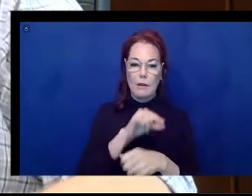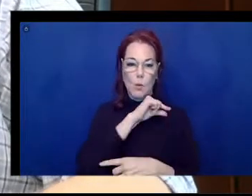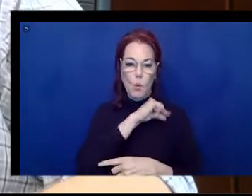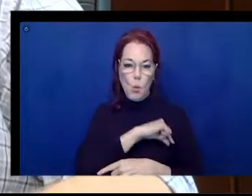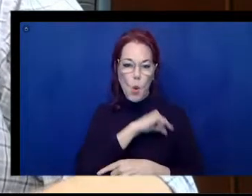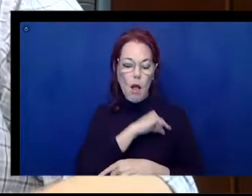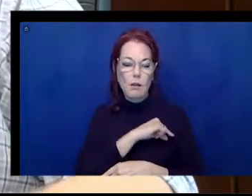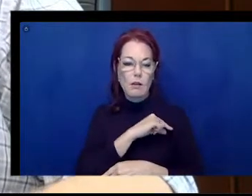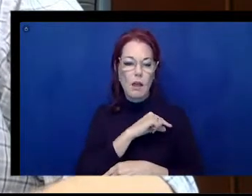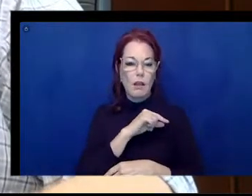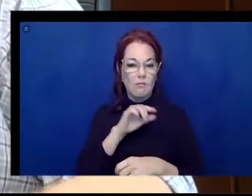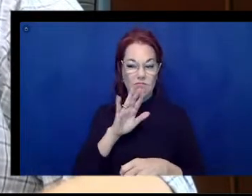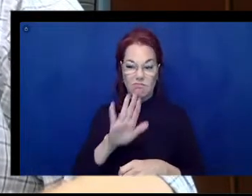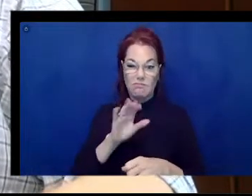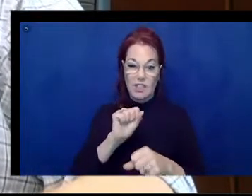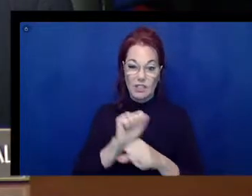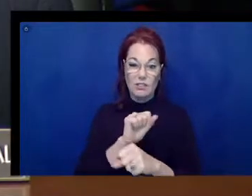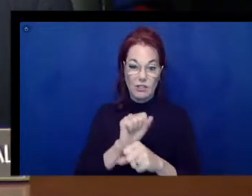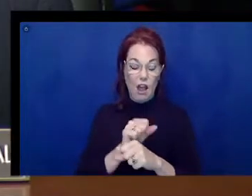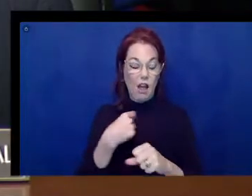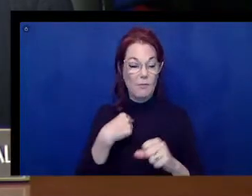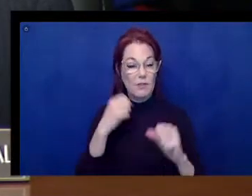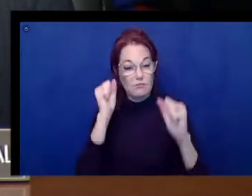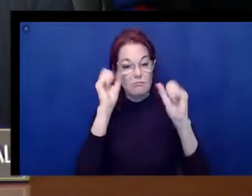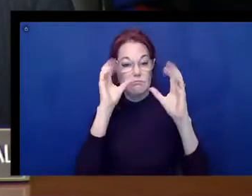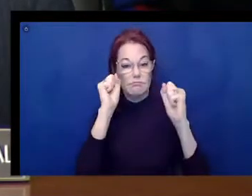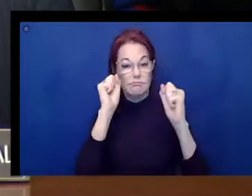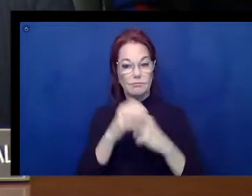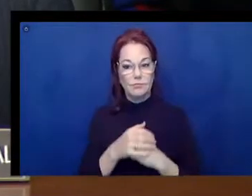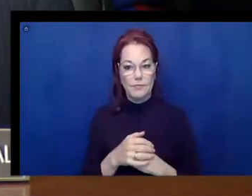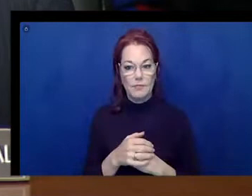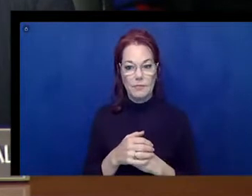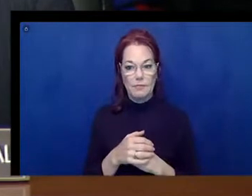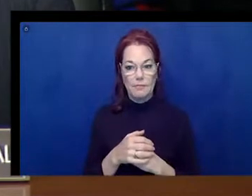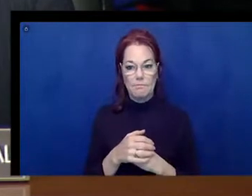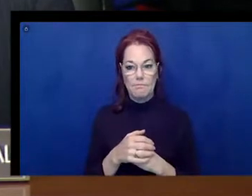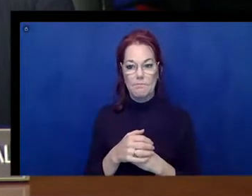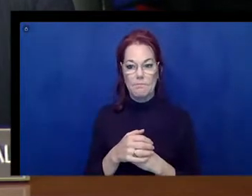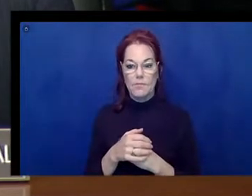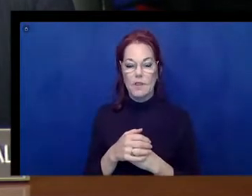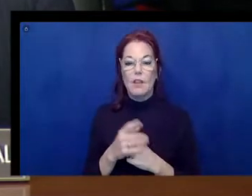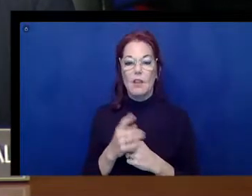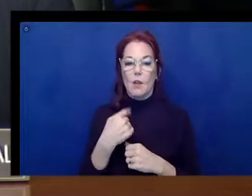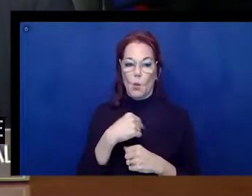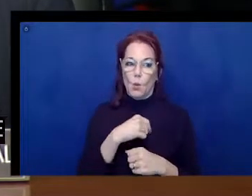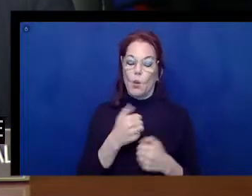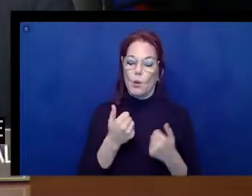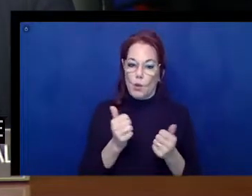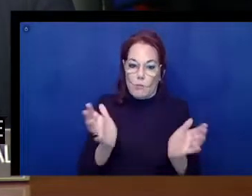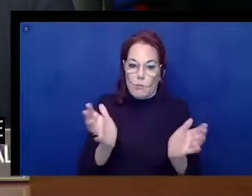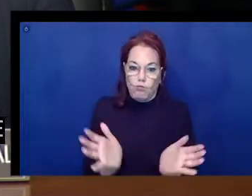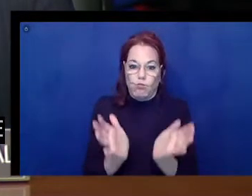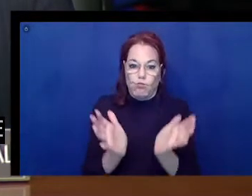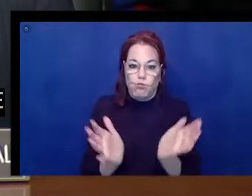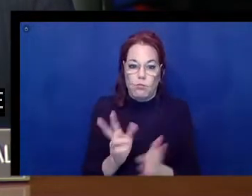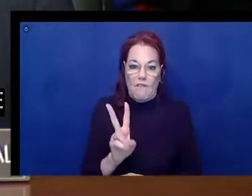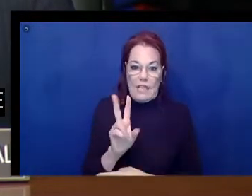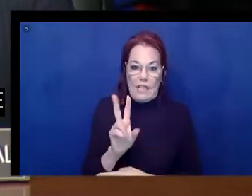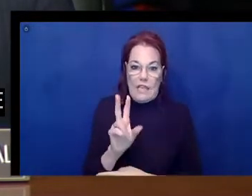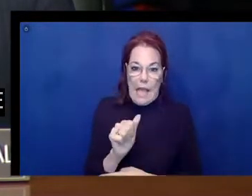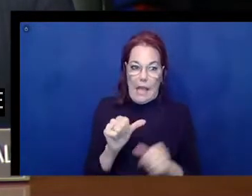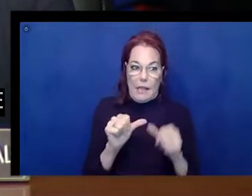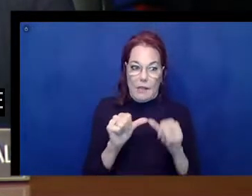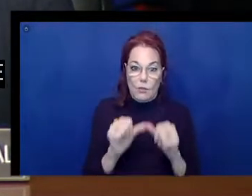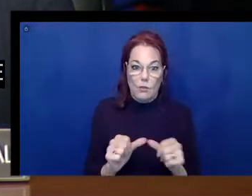job here. It's unbelievable. Well, we're trying to push the VA to do even more of that kind of telehealth. And the